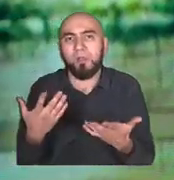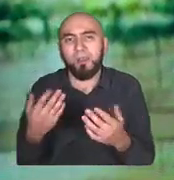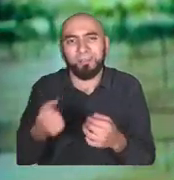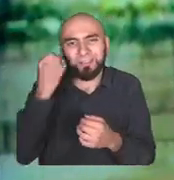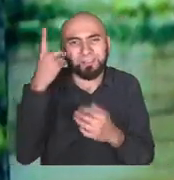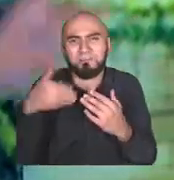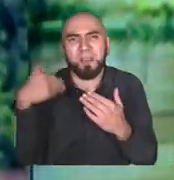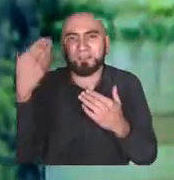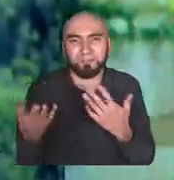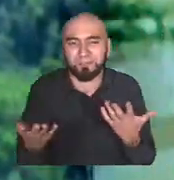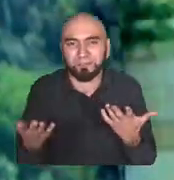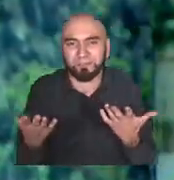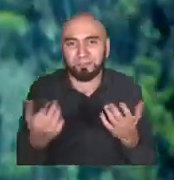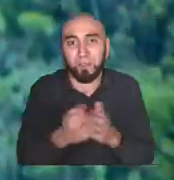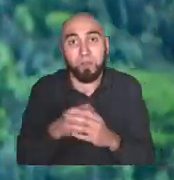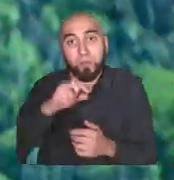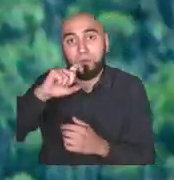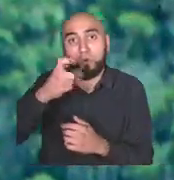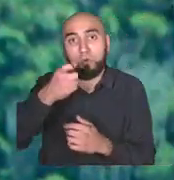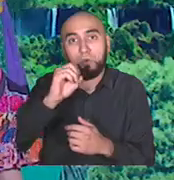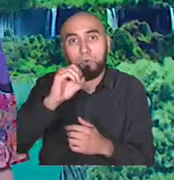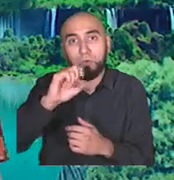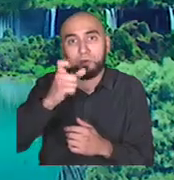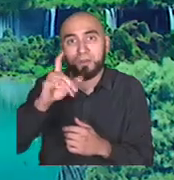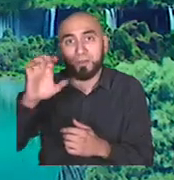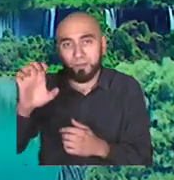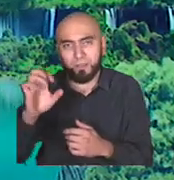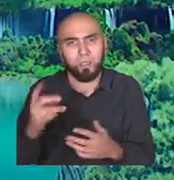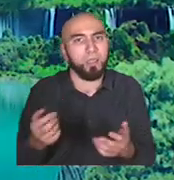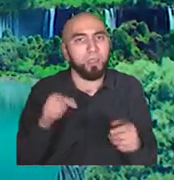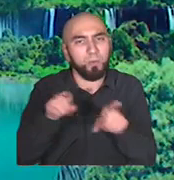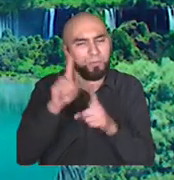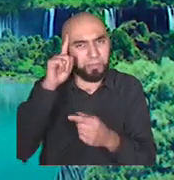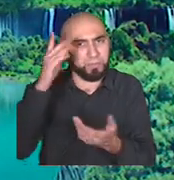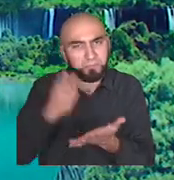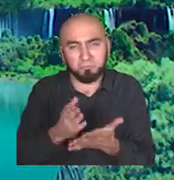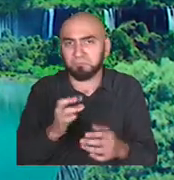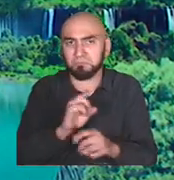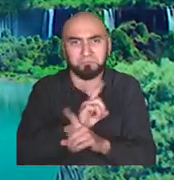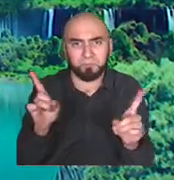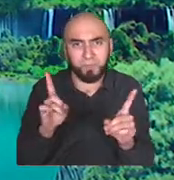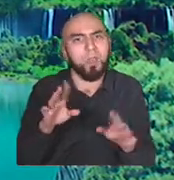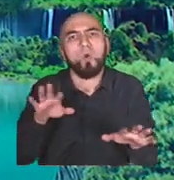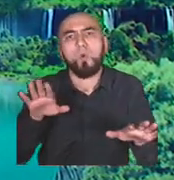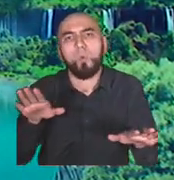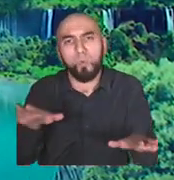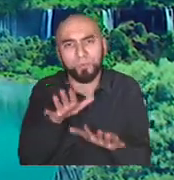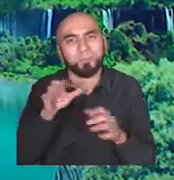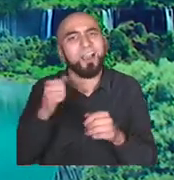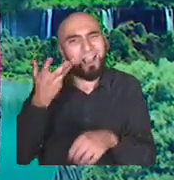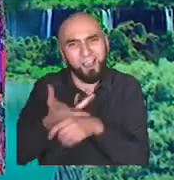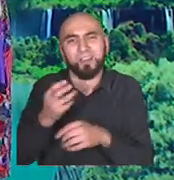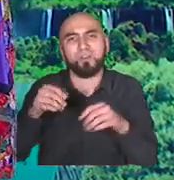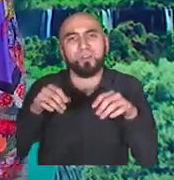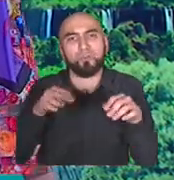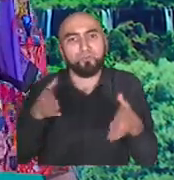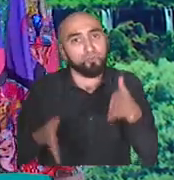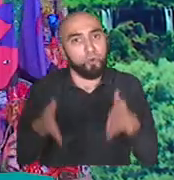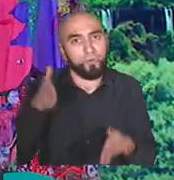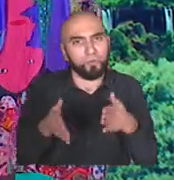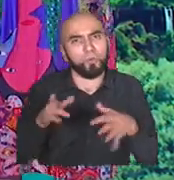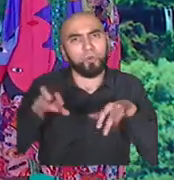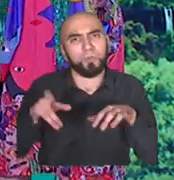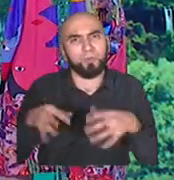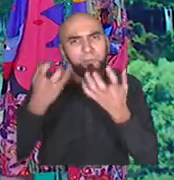make the decision for you. It uses robots to scrape through all sorts of information, and it gives you a choice. It's